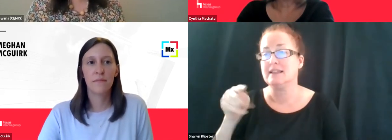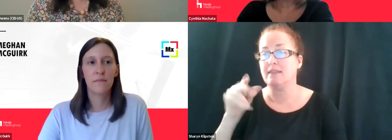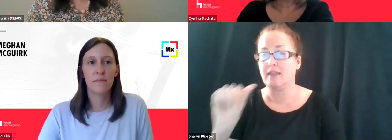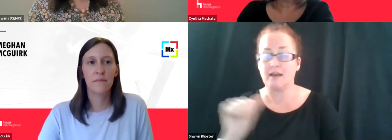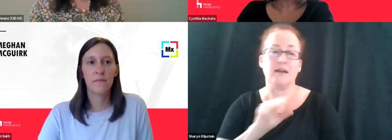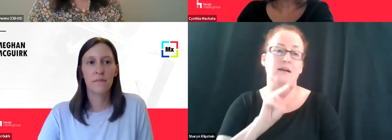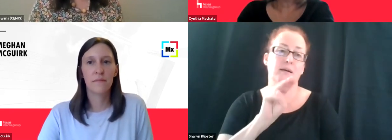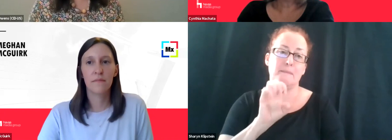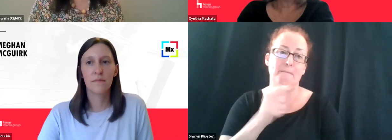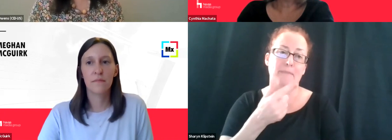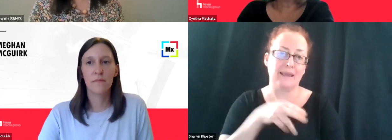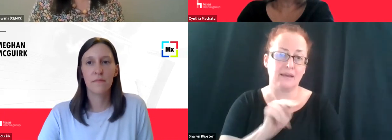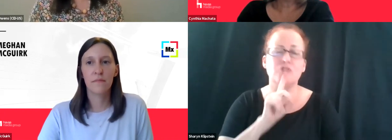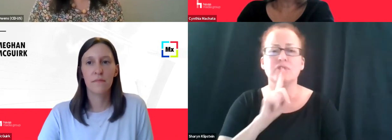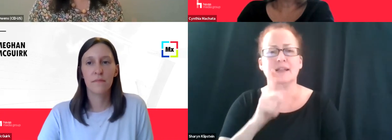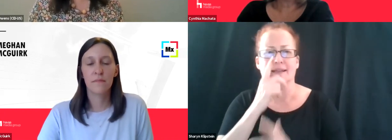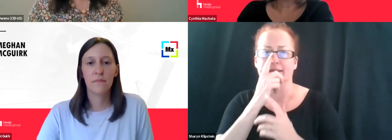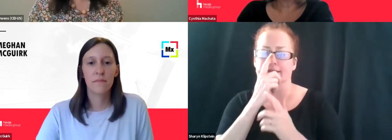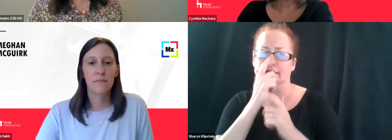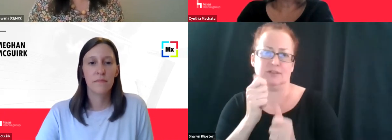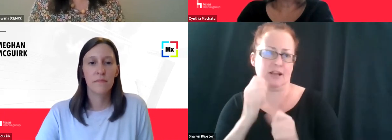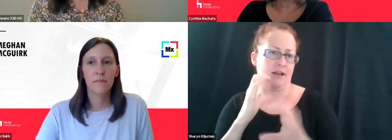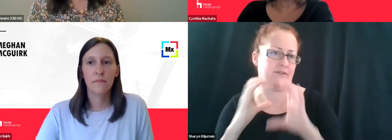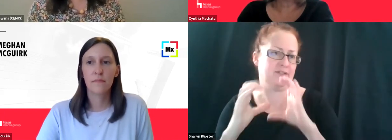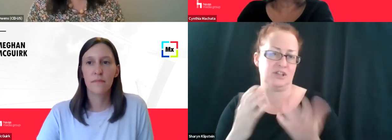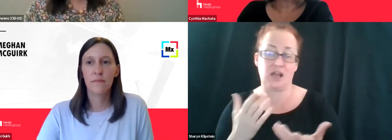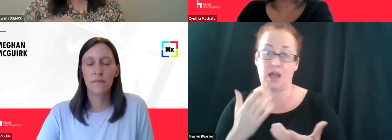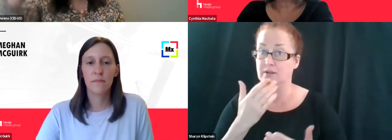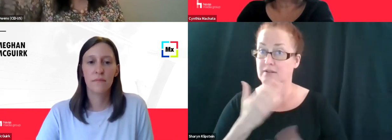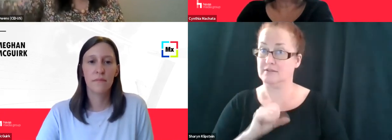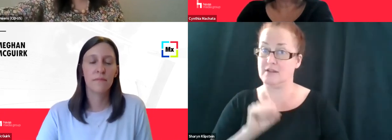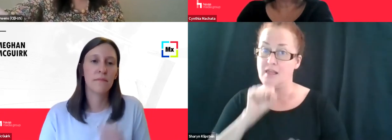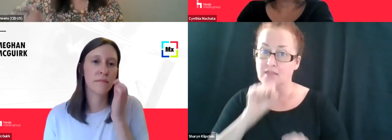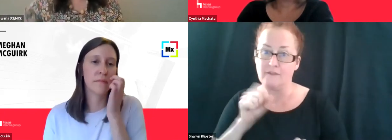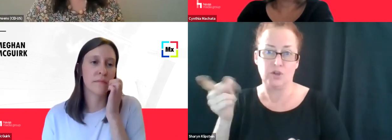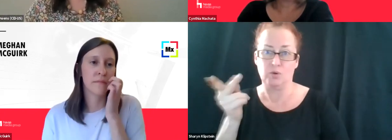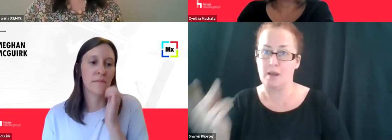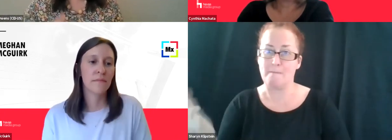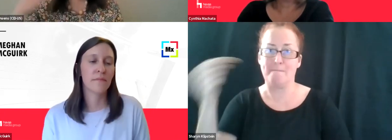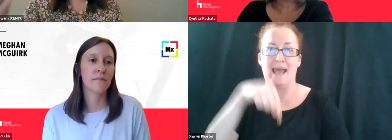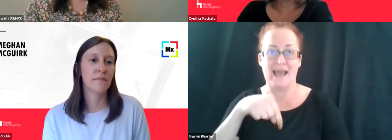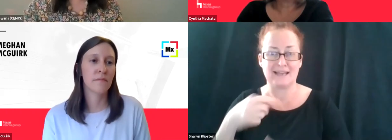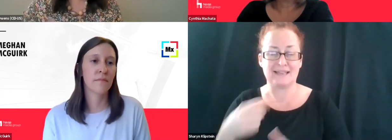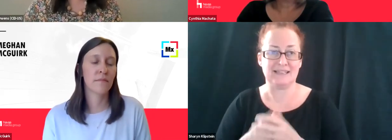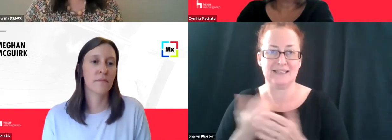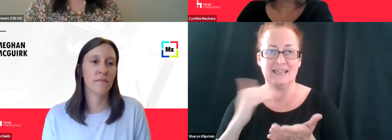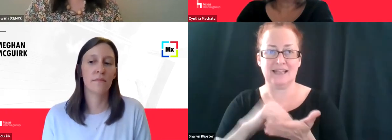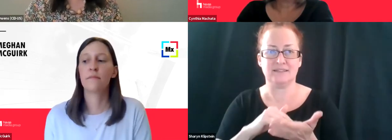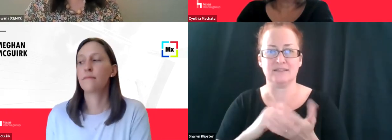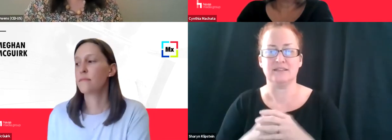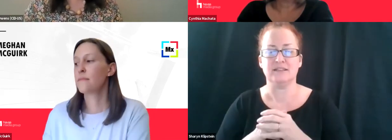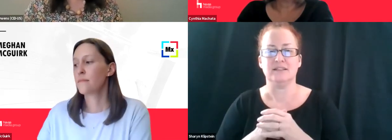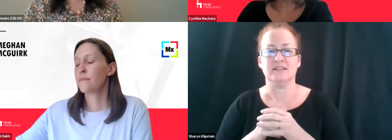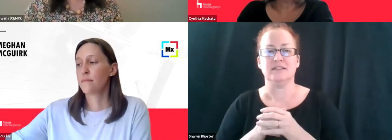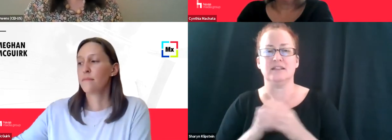today. This was a fascinating, fascinating conversation. I'd love to have you back, uh, especially as we go on the other side of what happens with Google's,